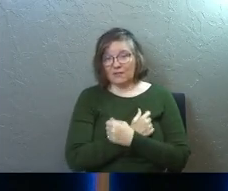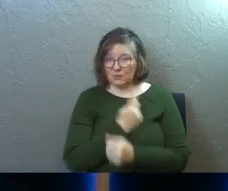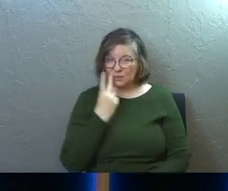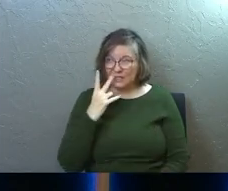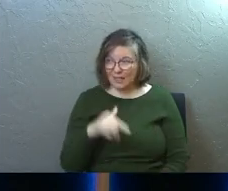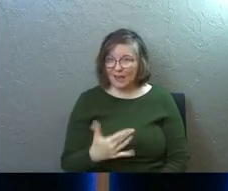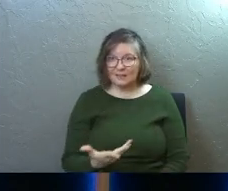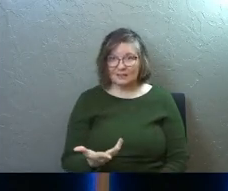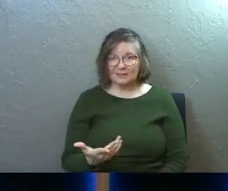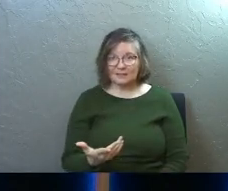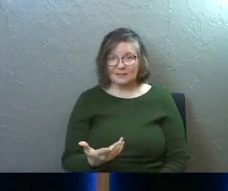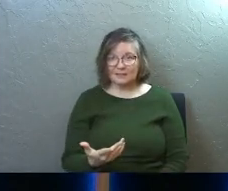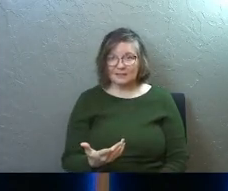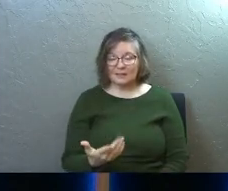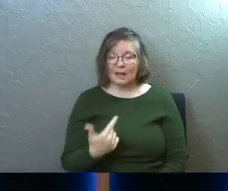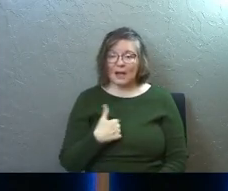see that?